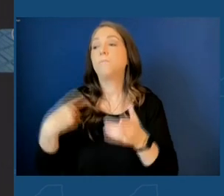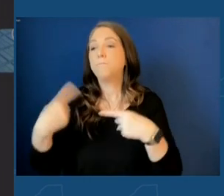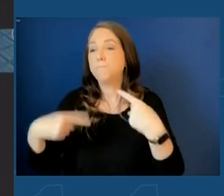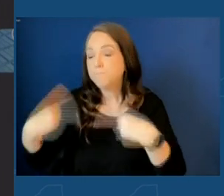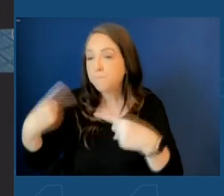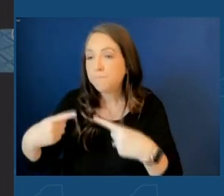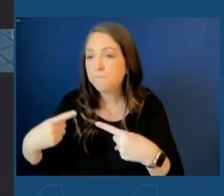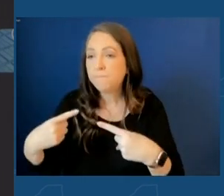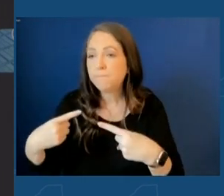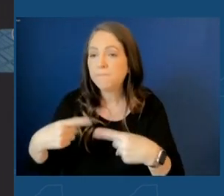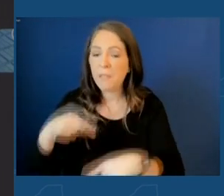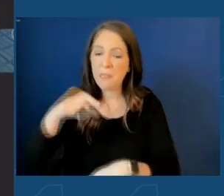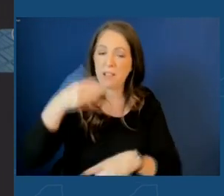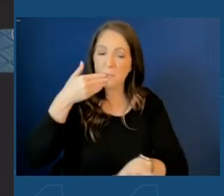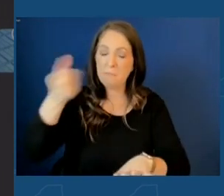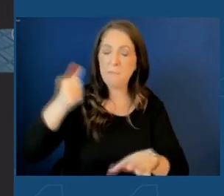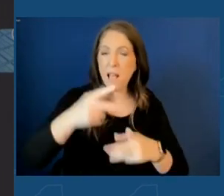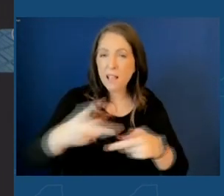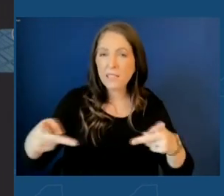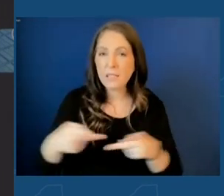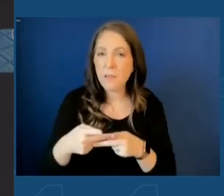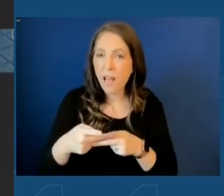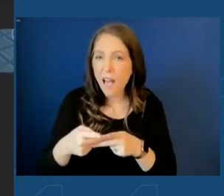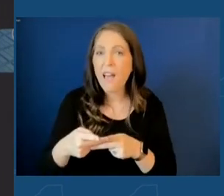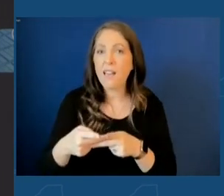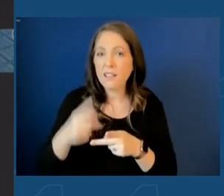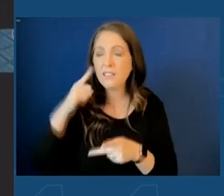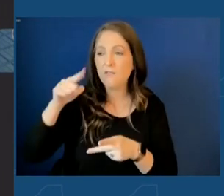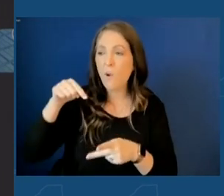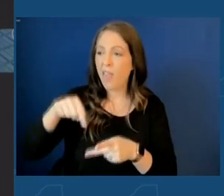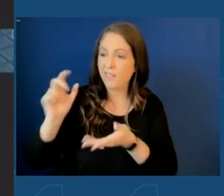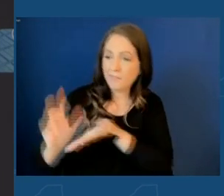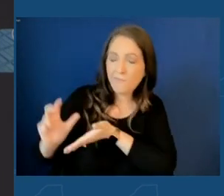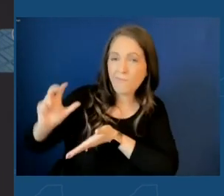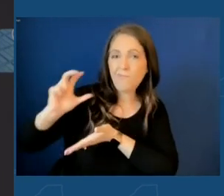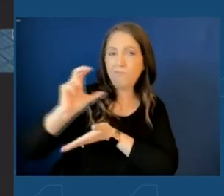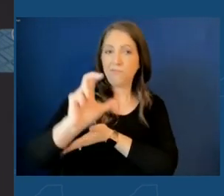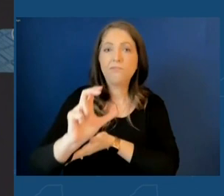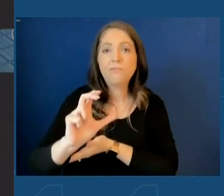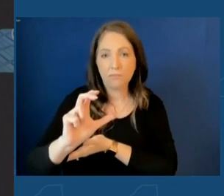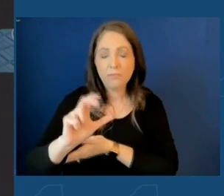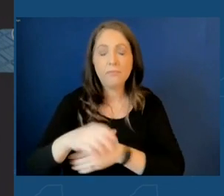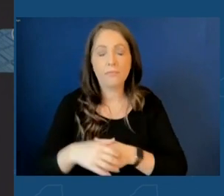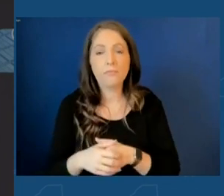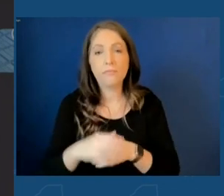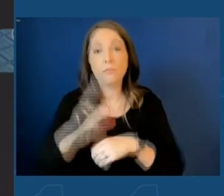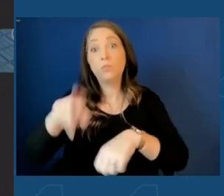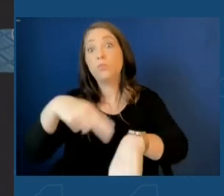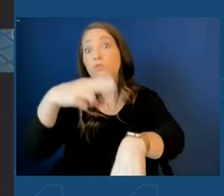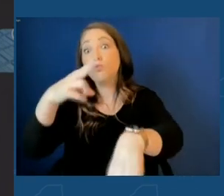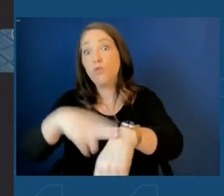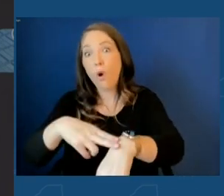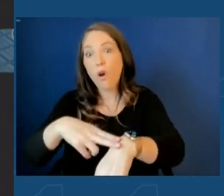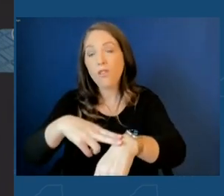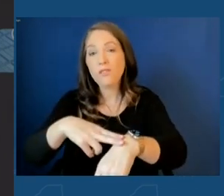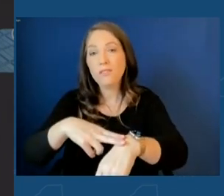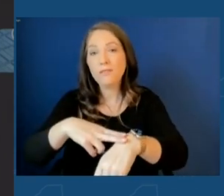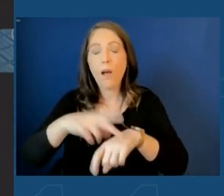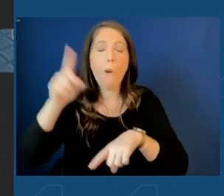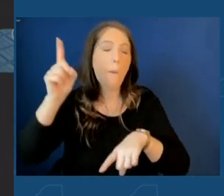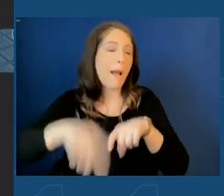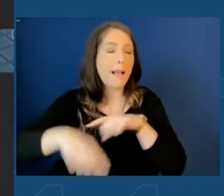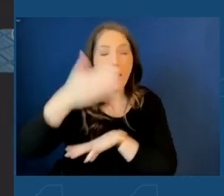better place in the country than upstate New York for him to make this big investment for their company. And of course, we can't forget the work